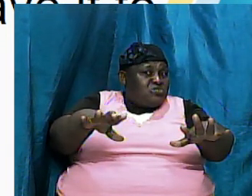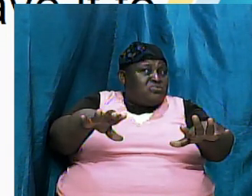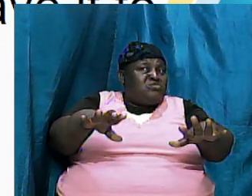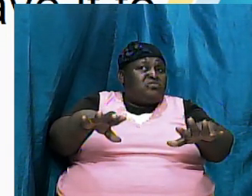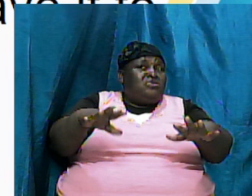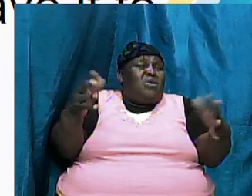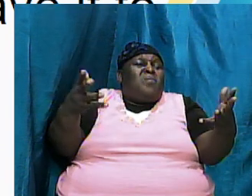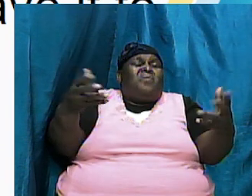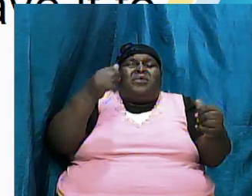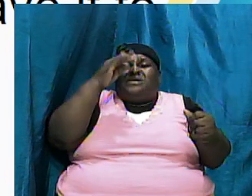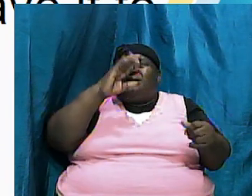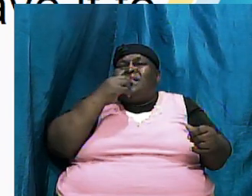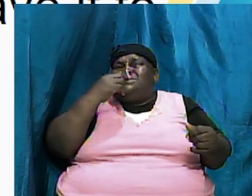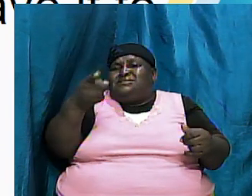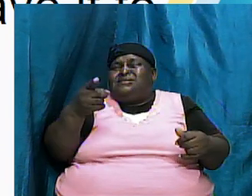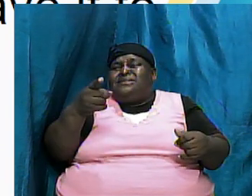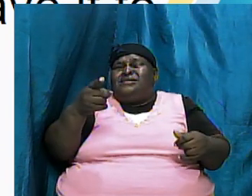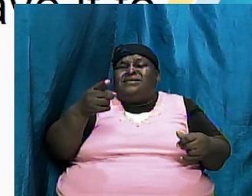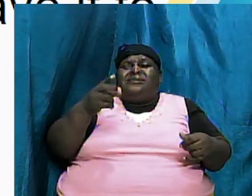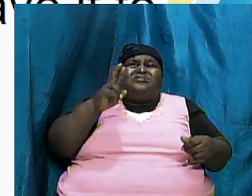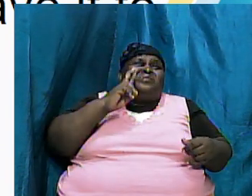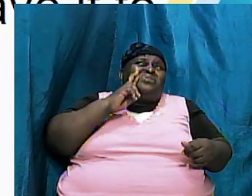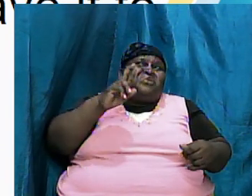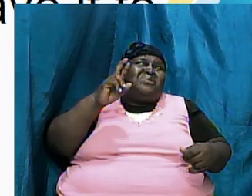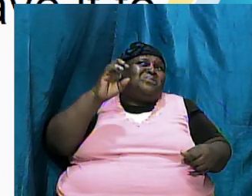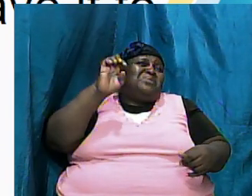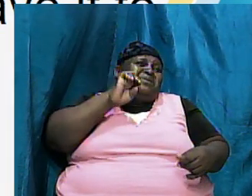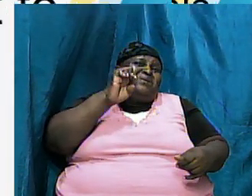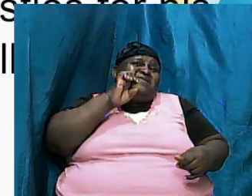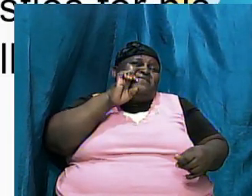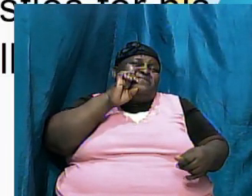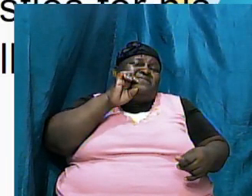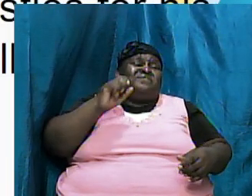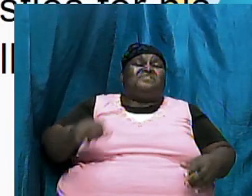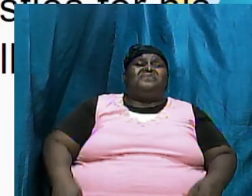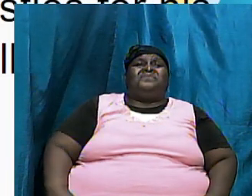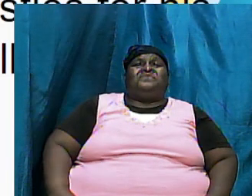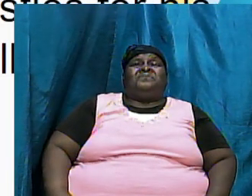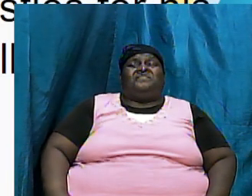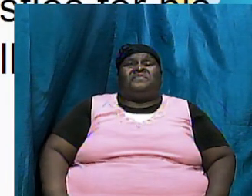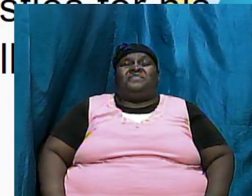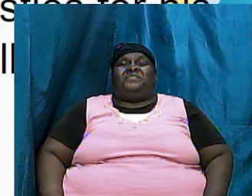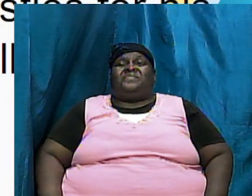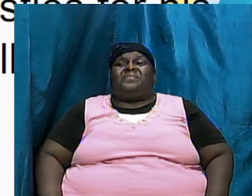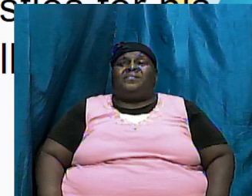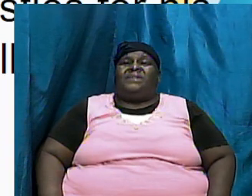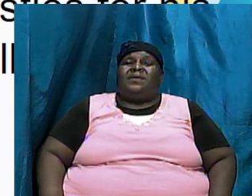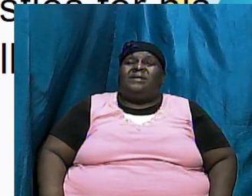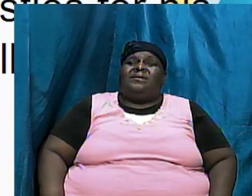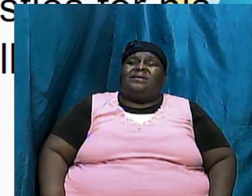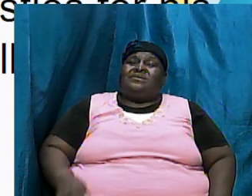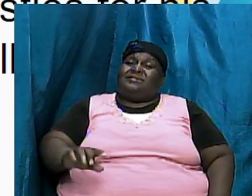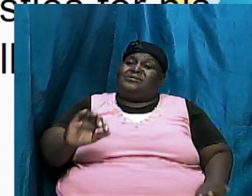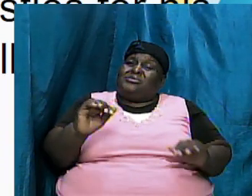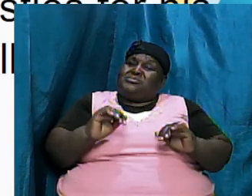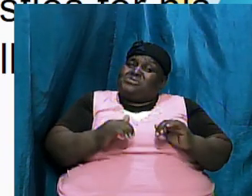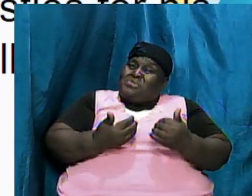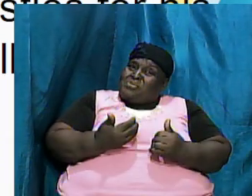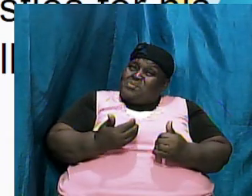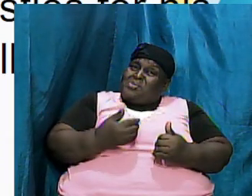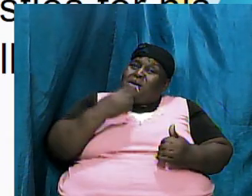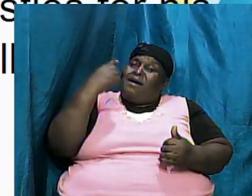said to her to doubt God's word and we need to understand this is how he